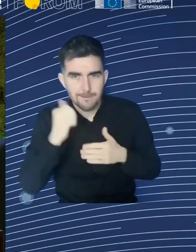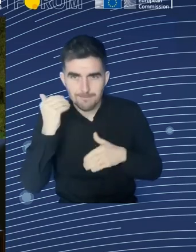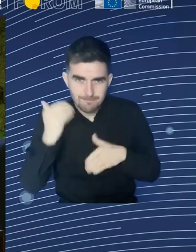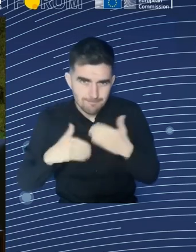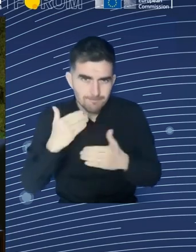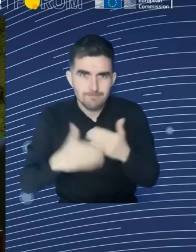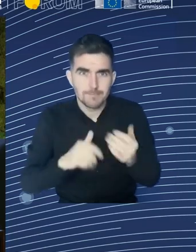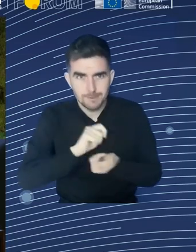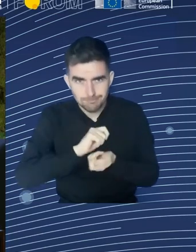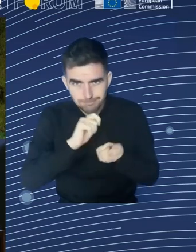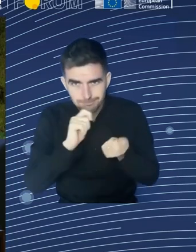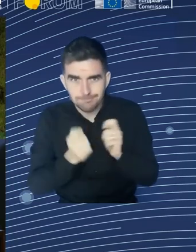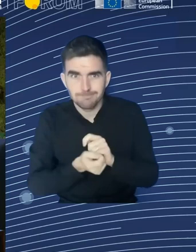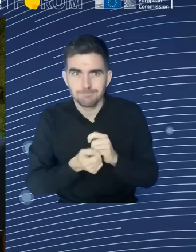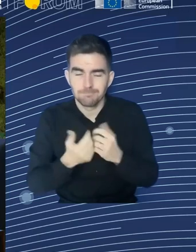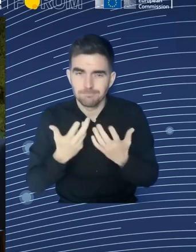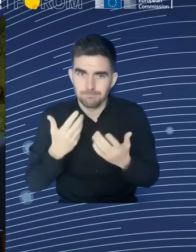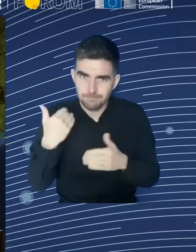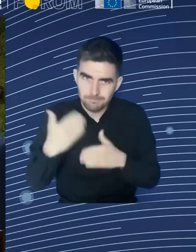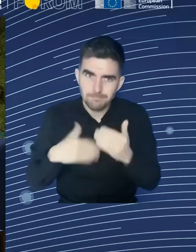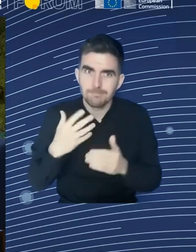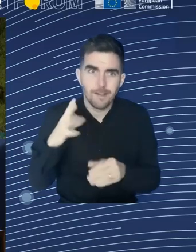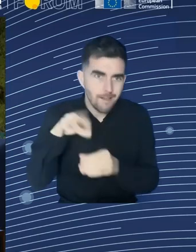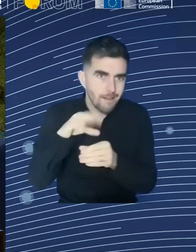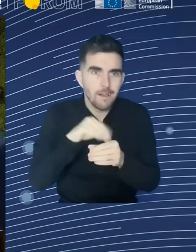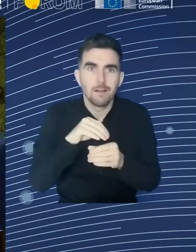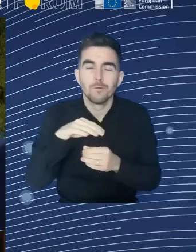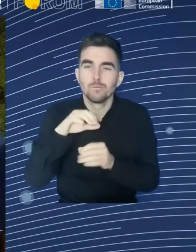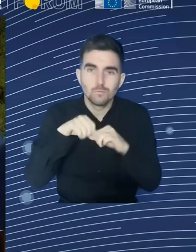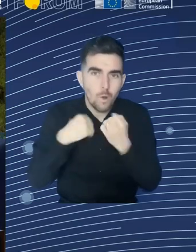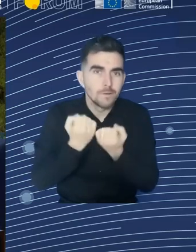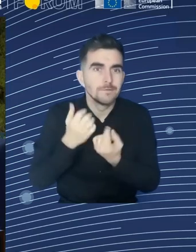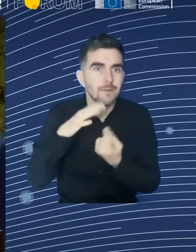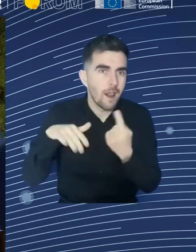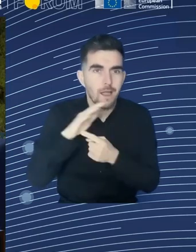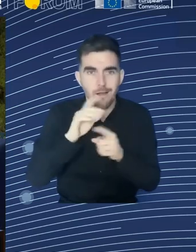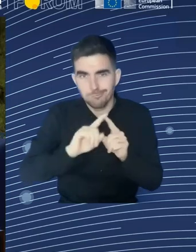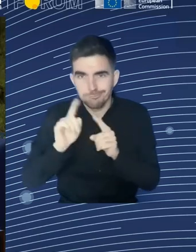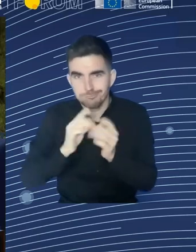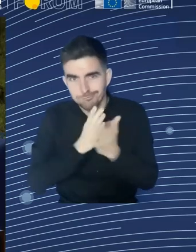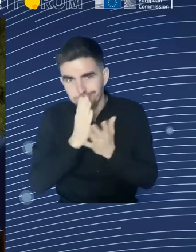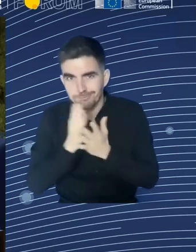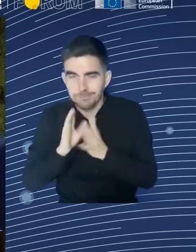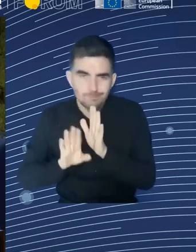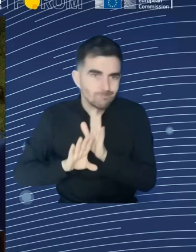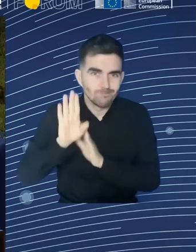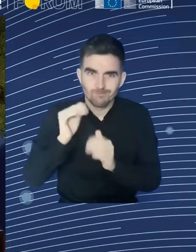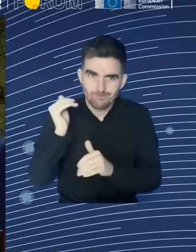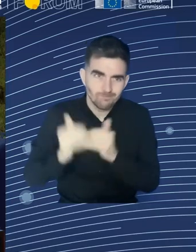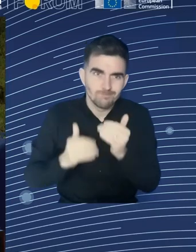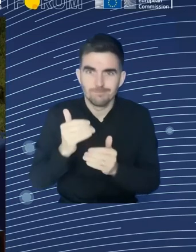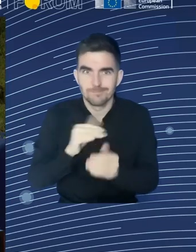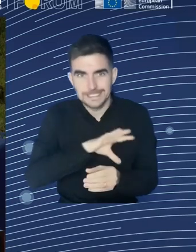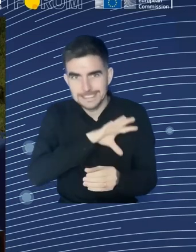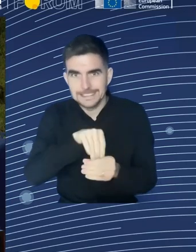also be part of this innovative social system that will address not only